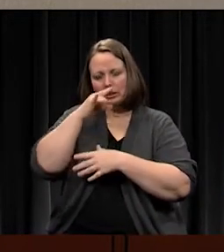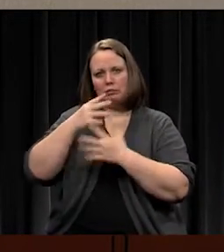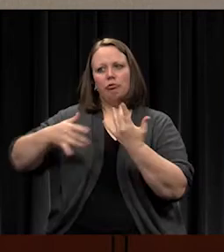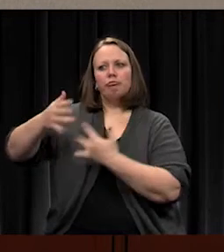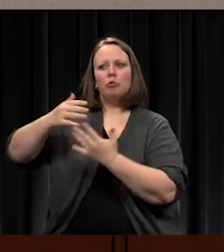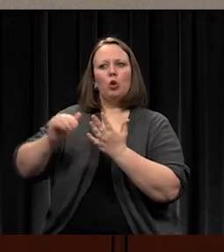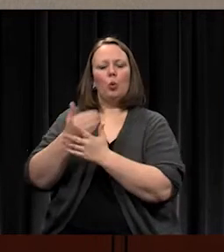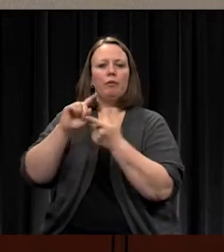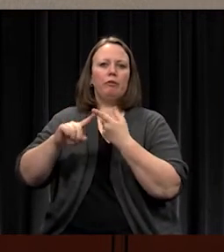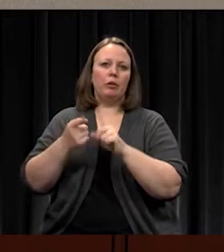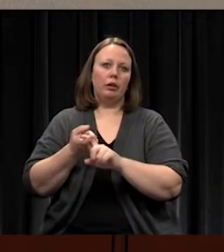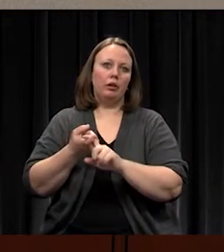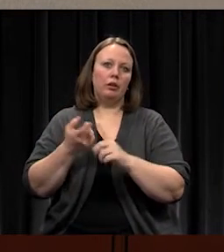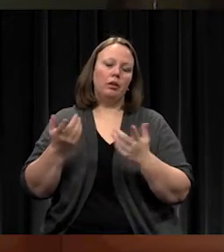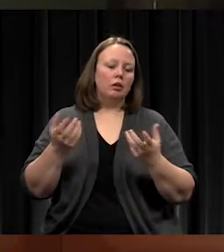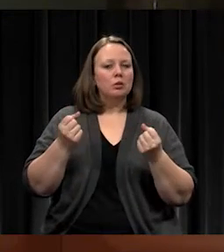as well.